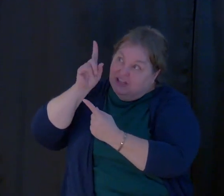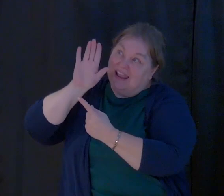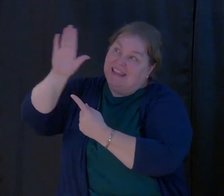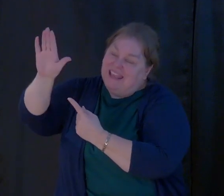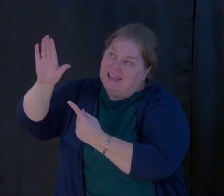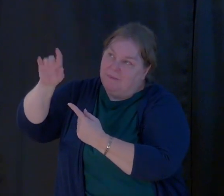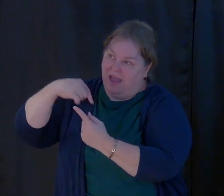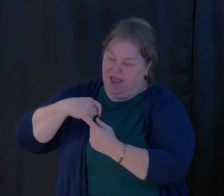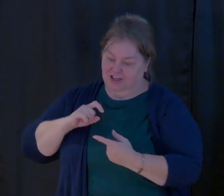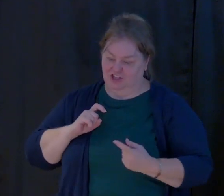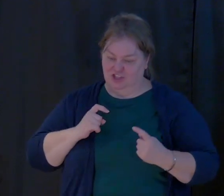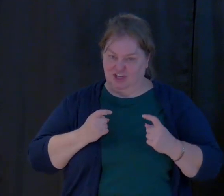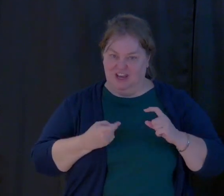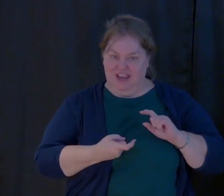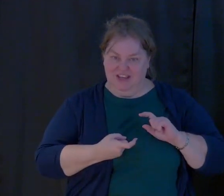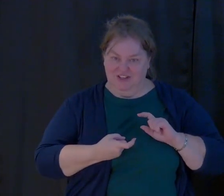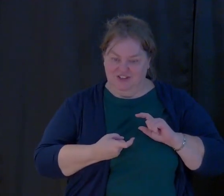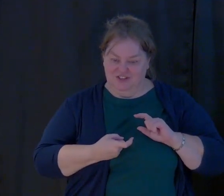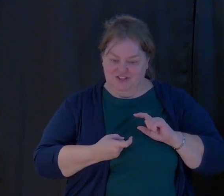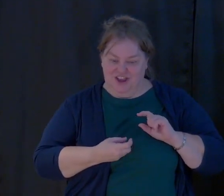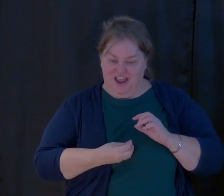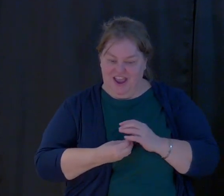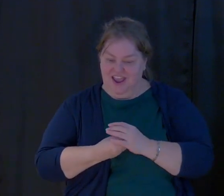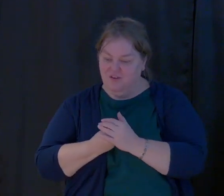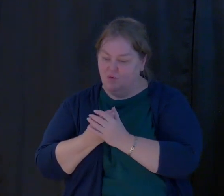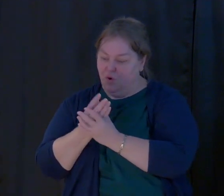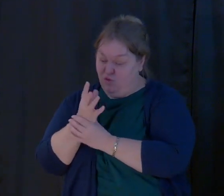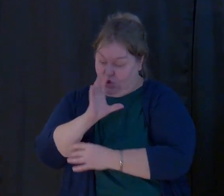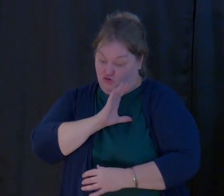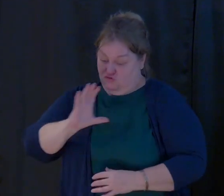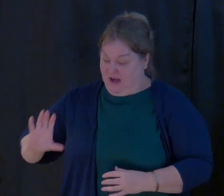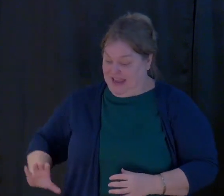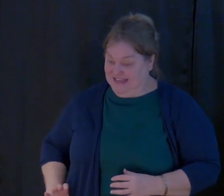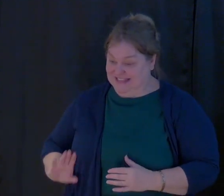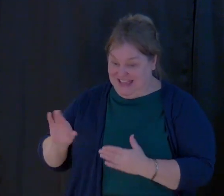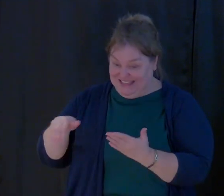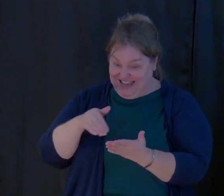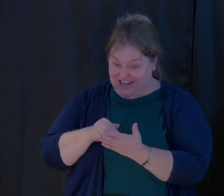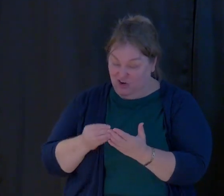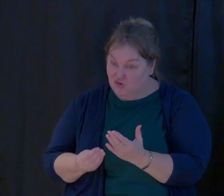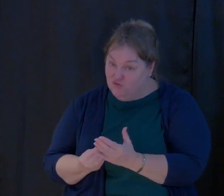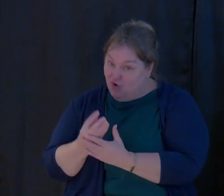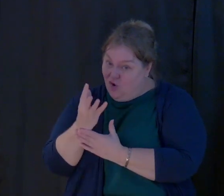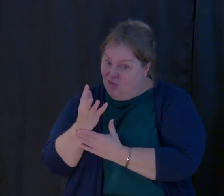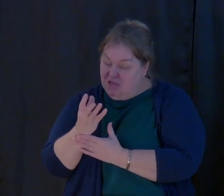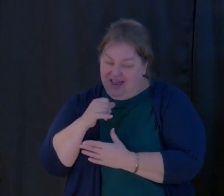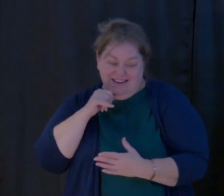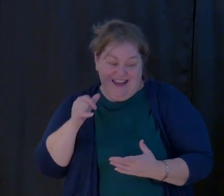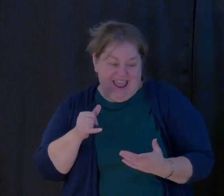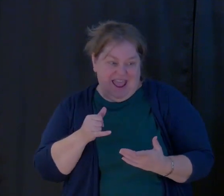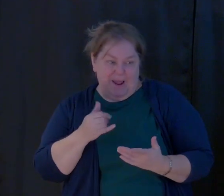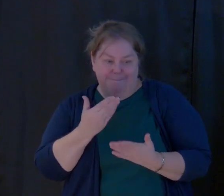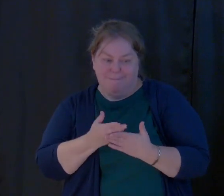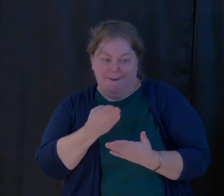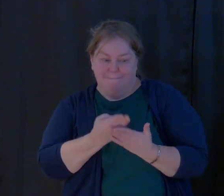growth, Christ-centered growth, may not affect my bank account.